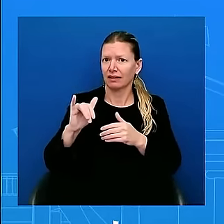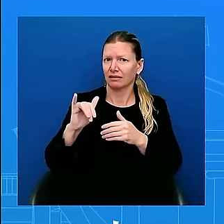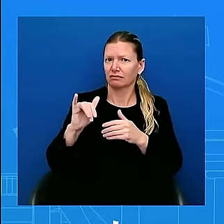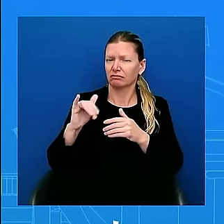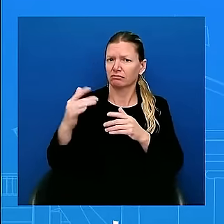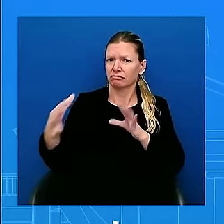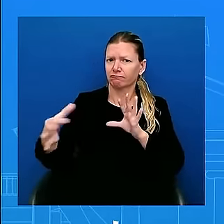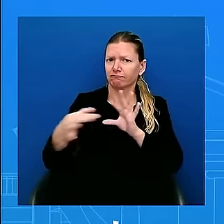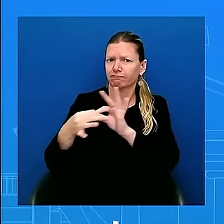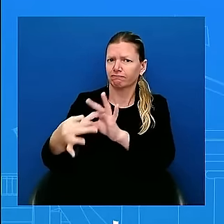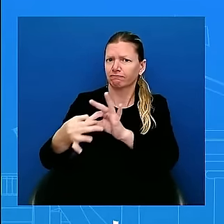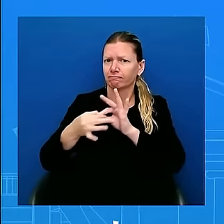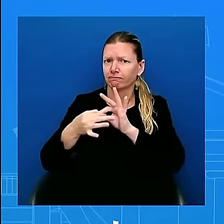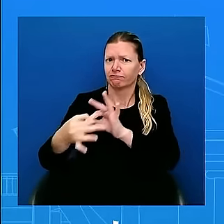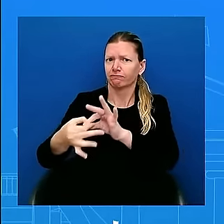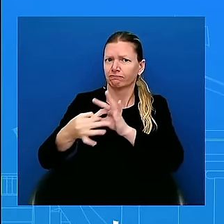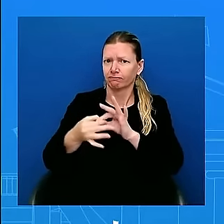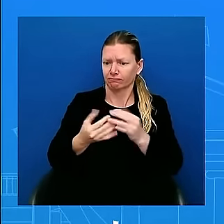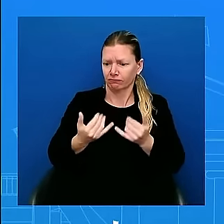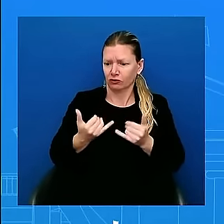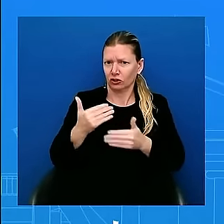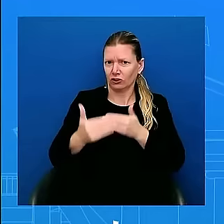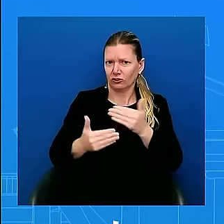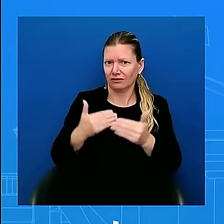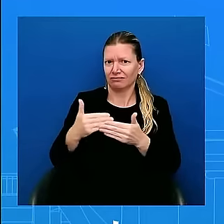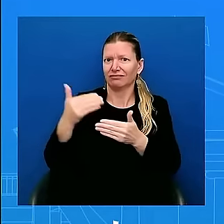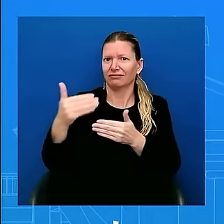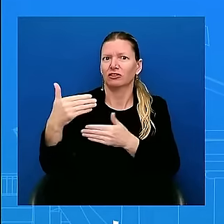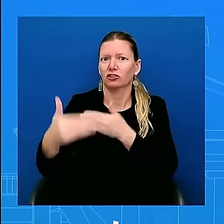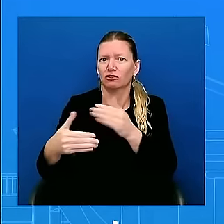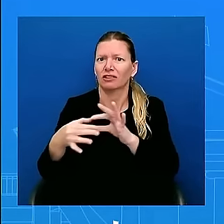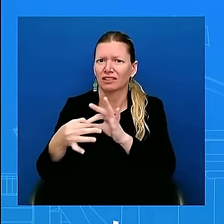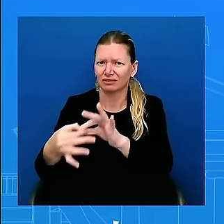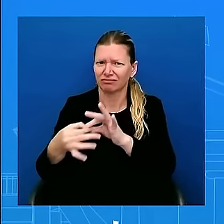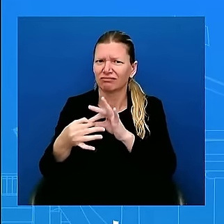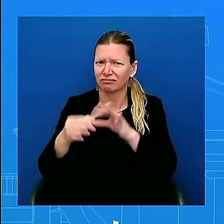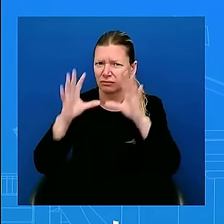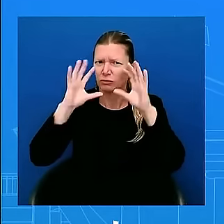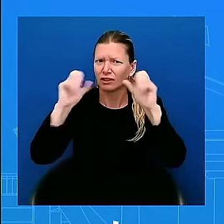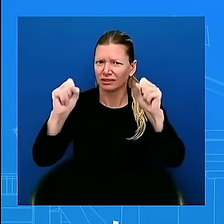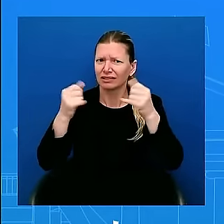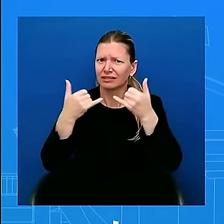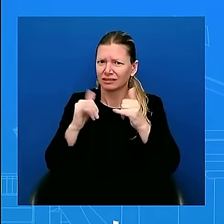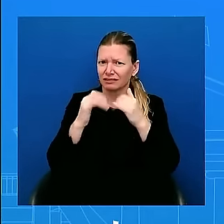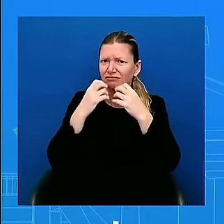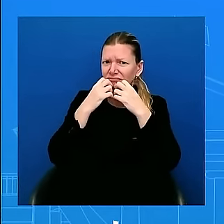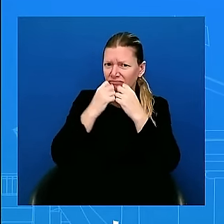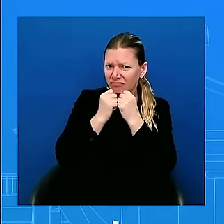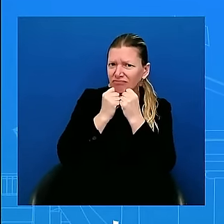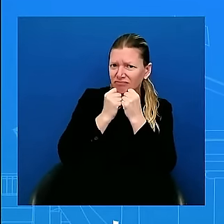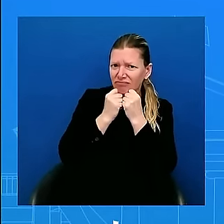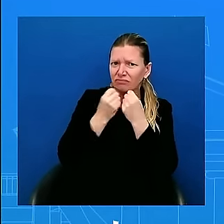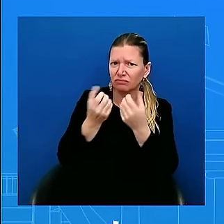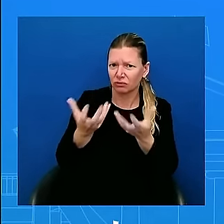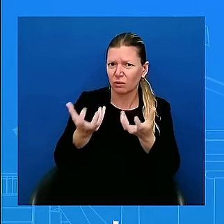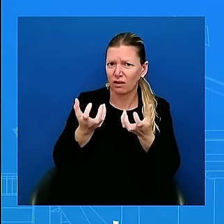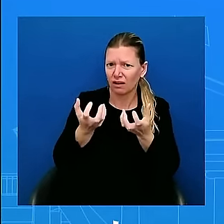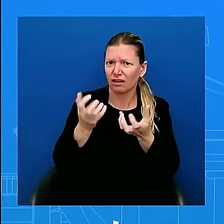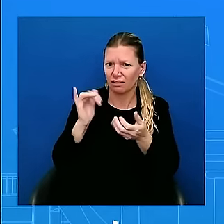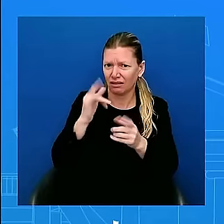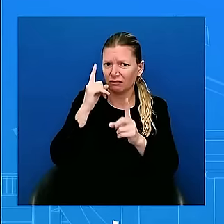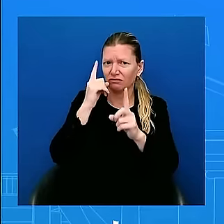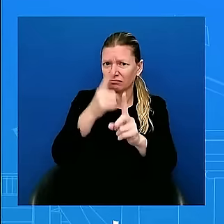cares about, and I said yes. And so this is part of that, right? This is part of what he said in 2020. He talked about